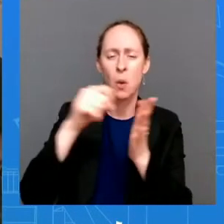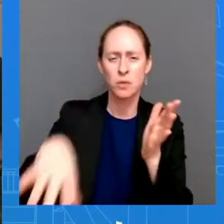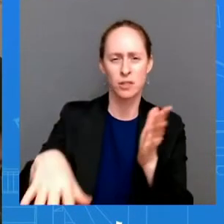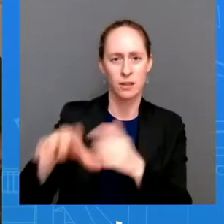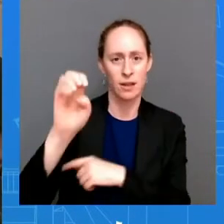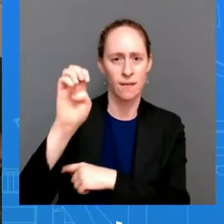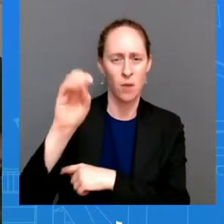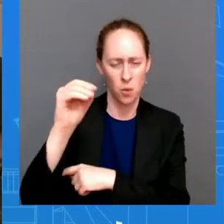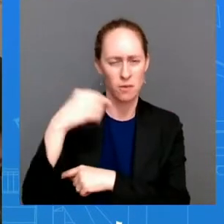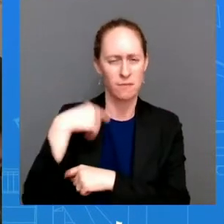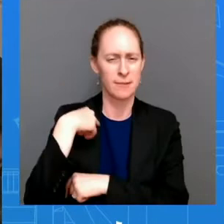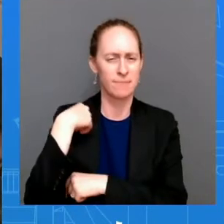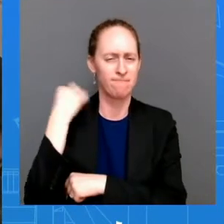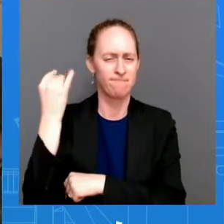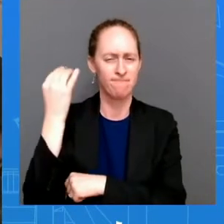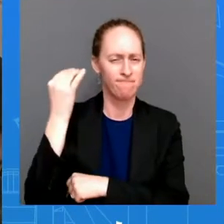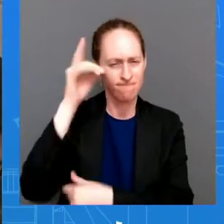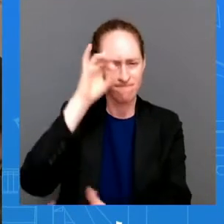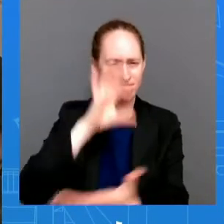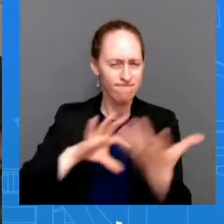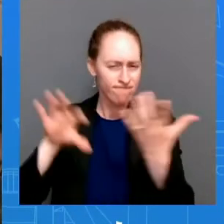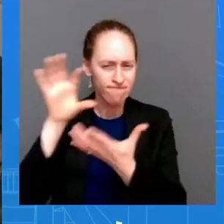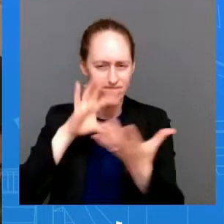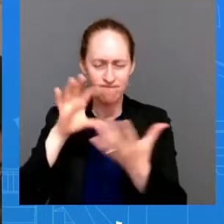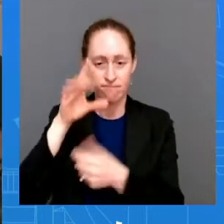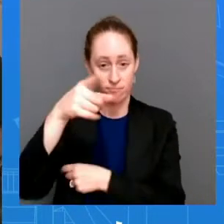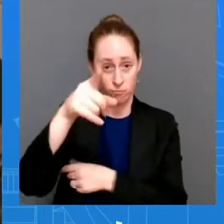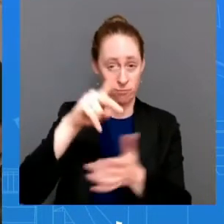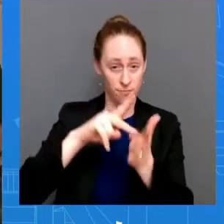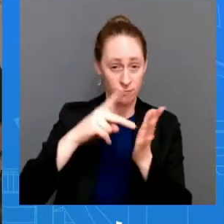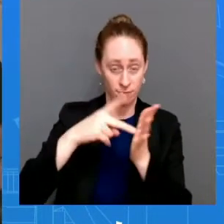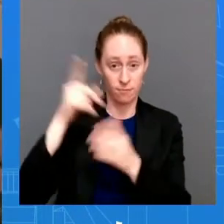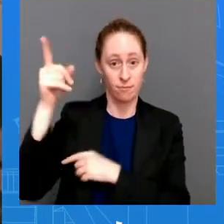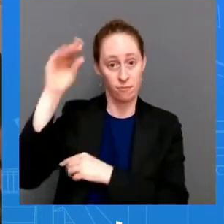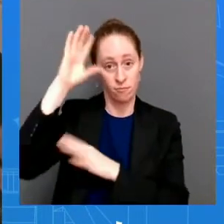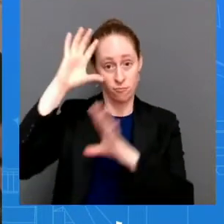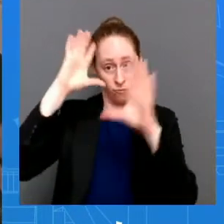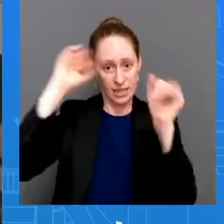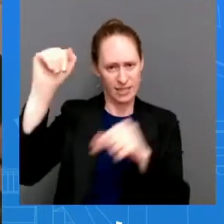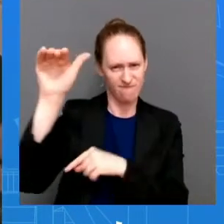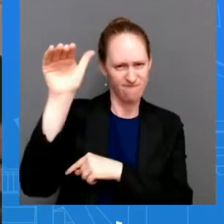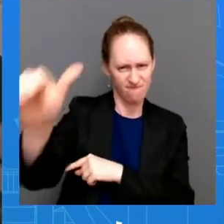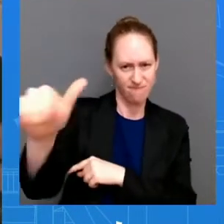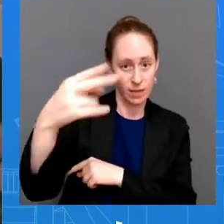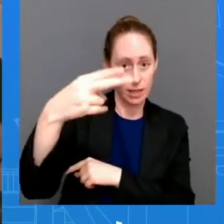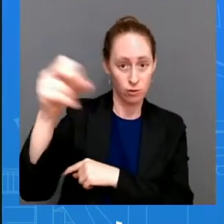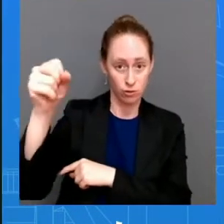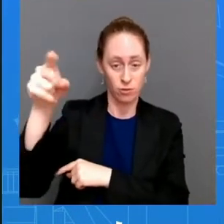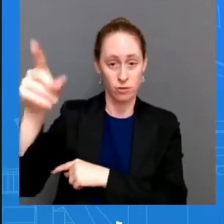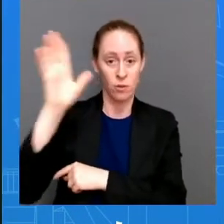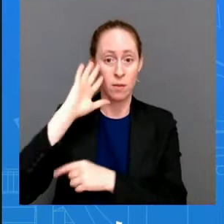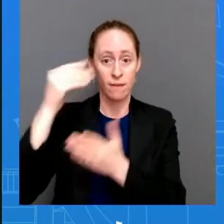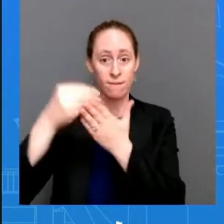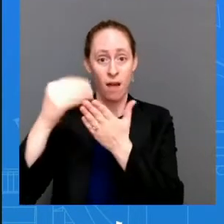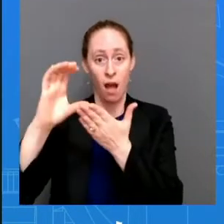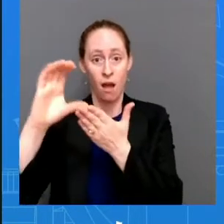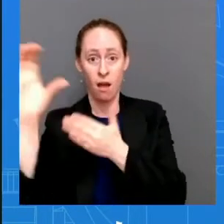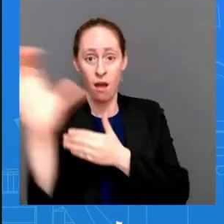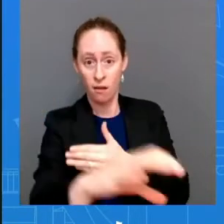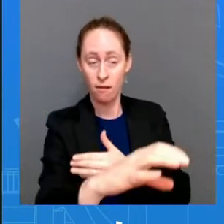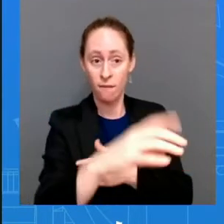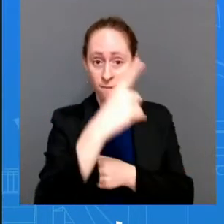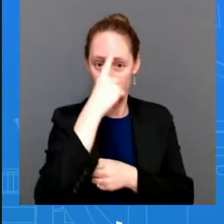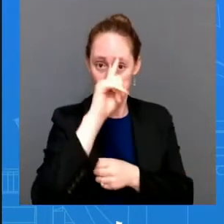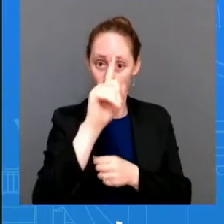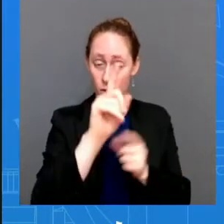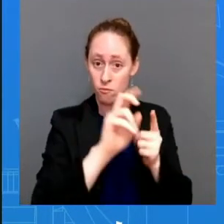have the waivers pay for travel or have the waivers pay for the abortion procedure itself so uh so it's the